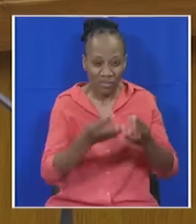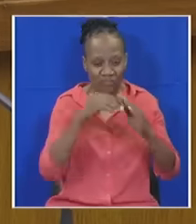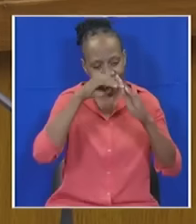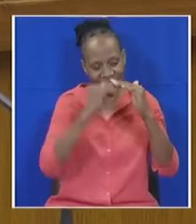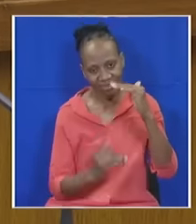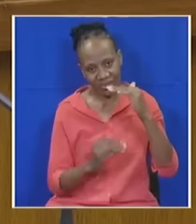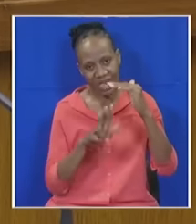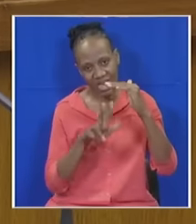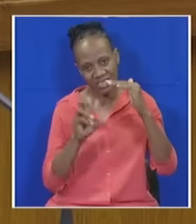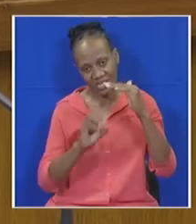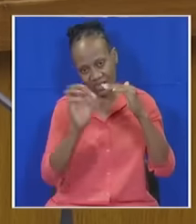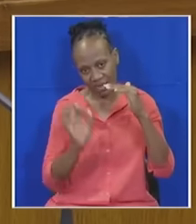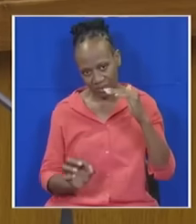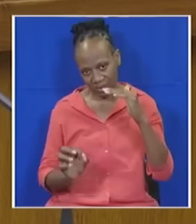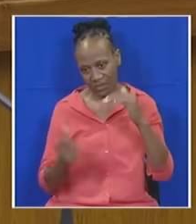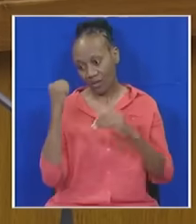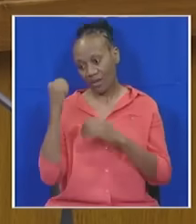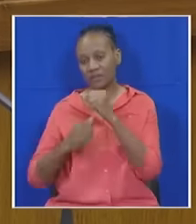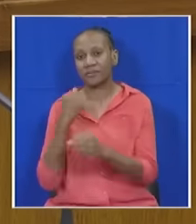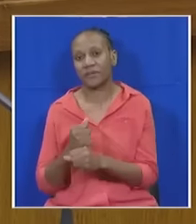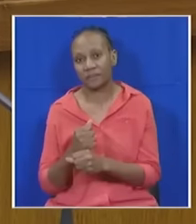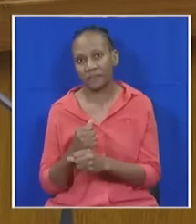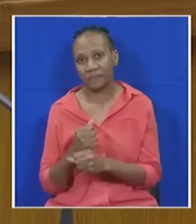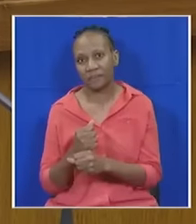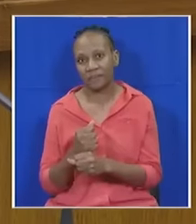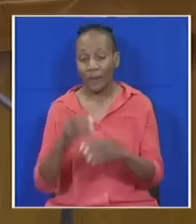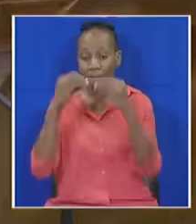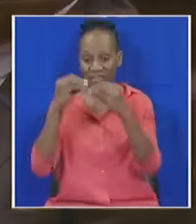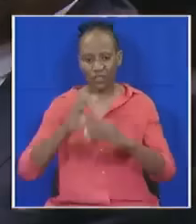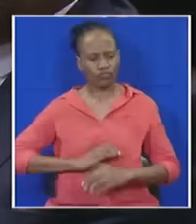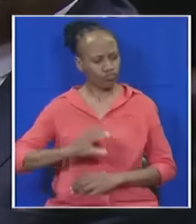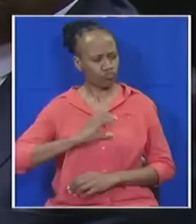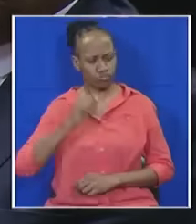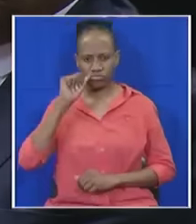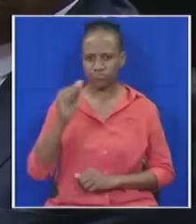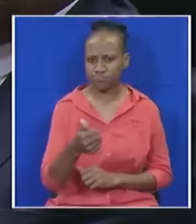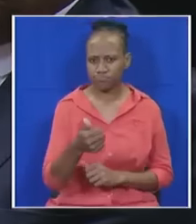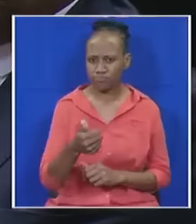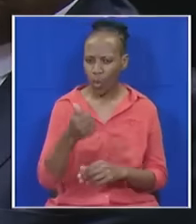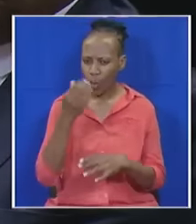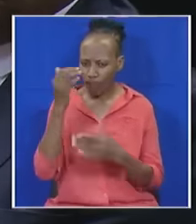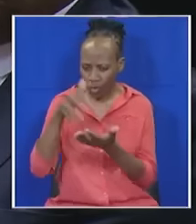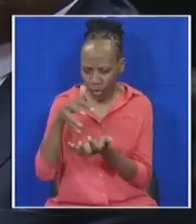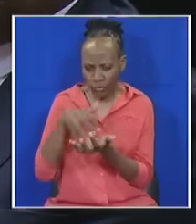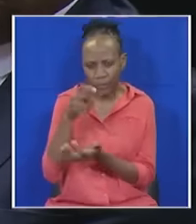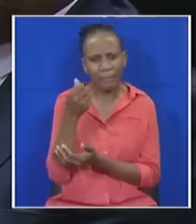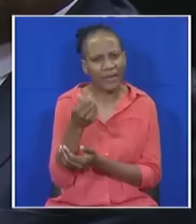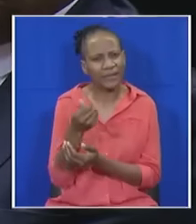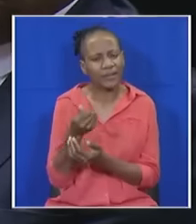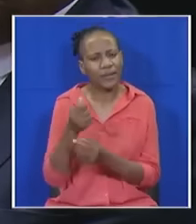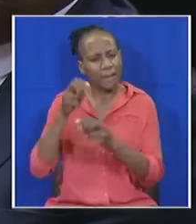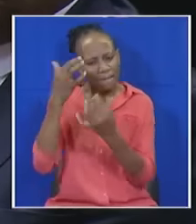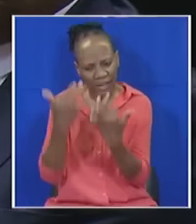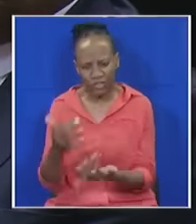jobs in 2016. Weak business confidence and low levels of profitability weighed on investment